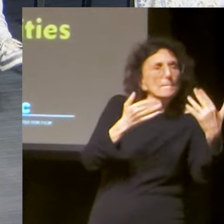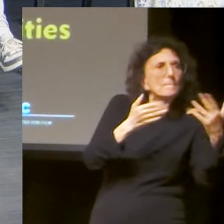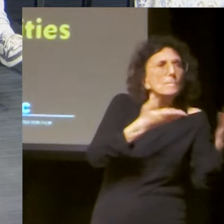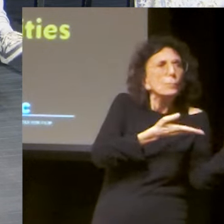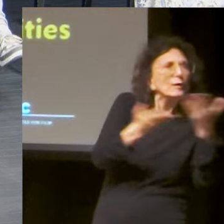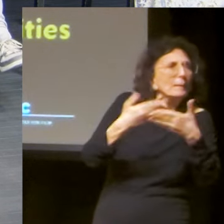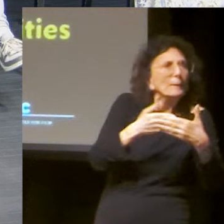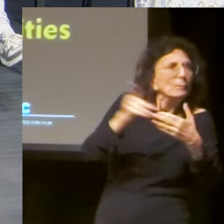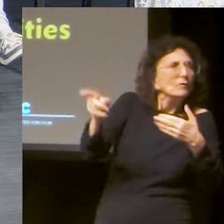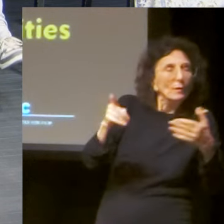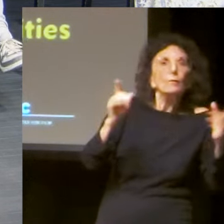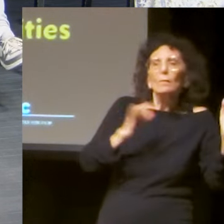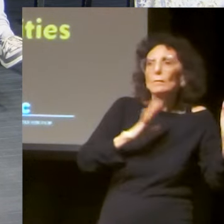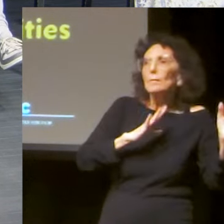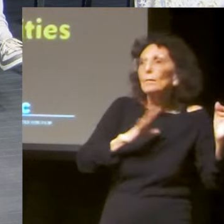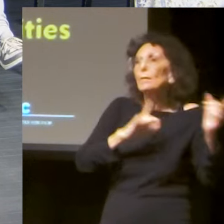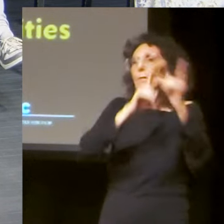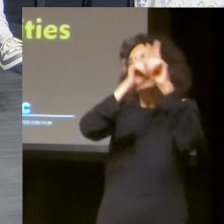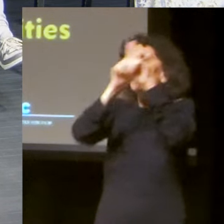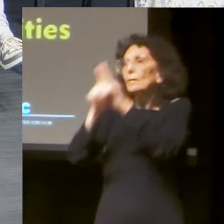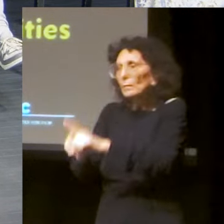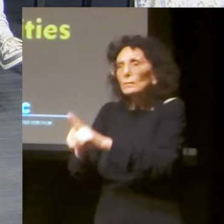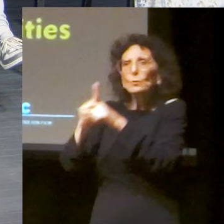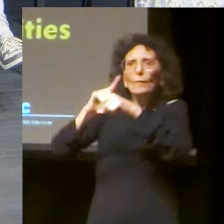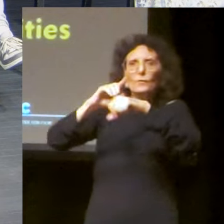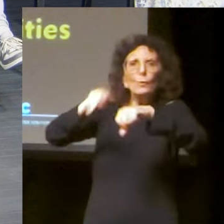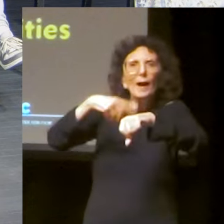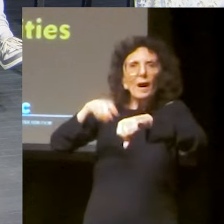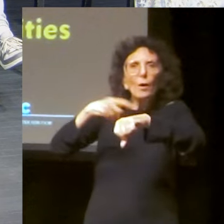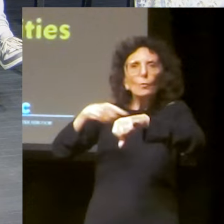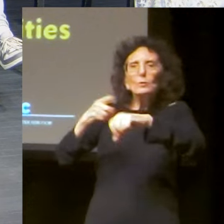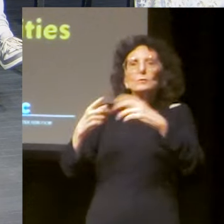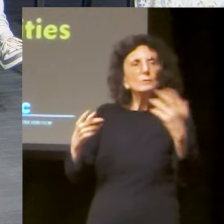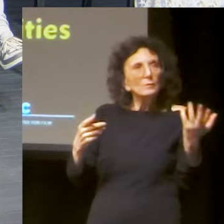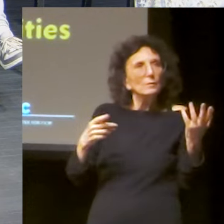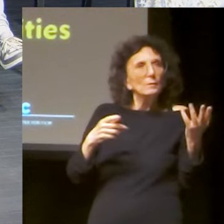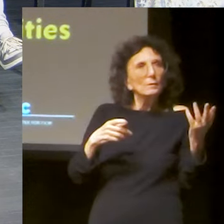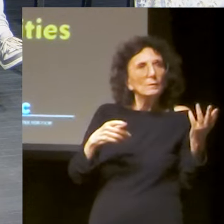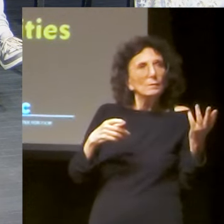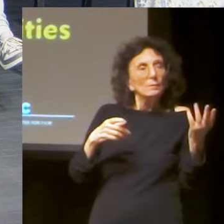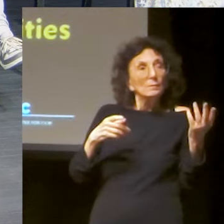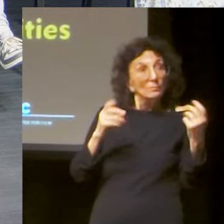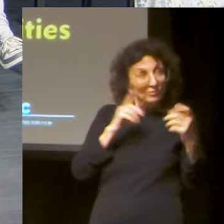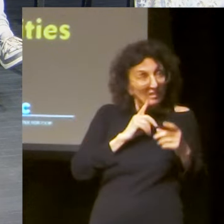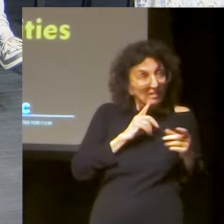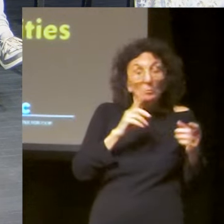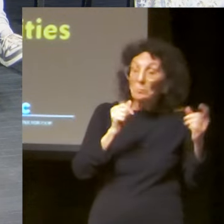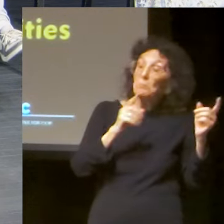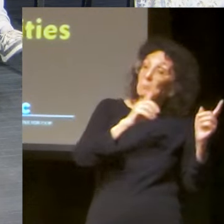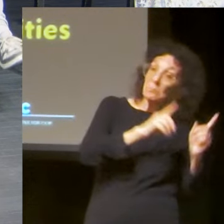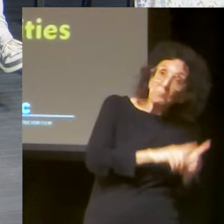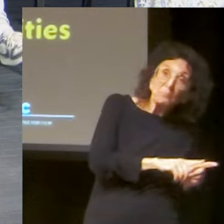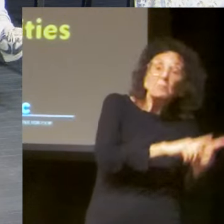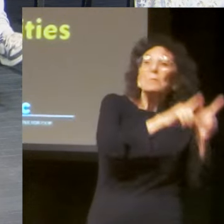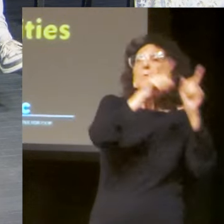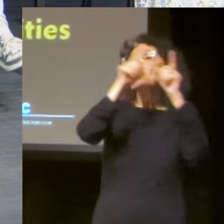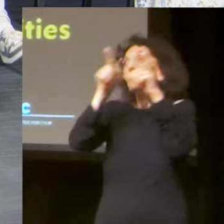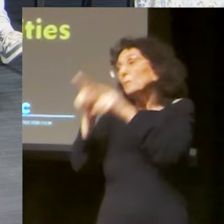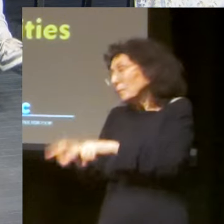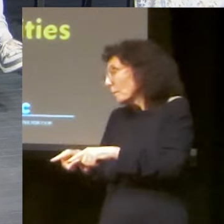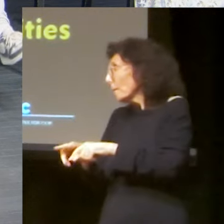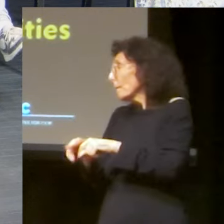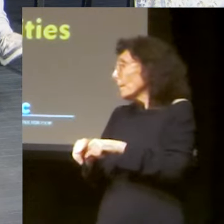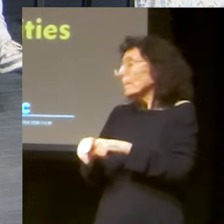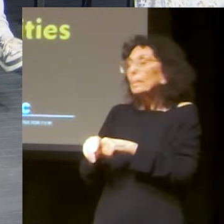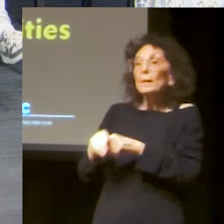we did the best we could. I met this lady that knew somebody. And she said, come on, bring your baby here. We'll